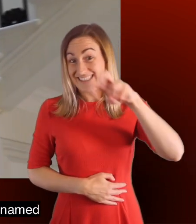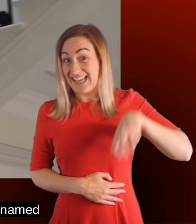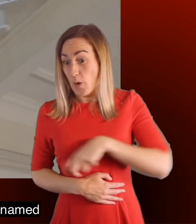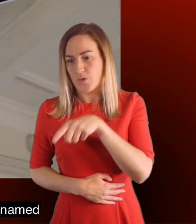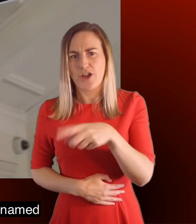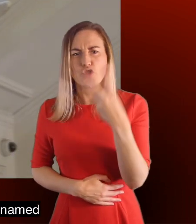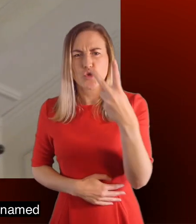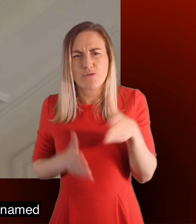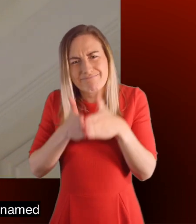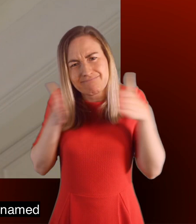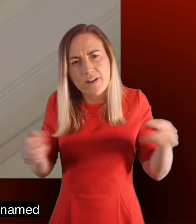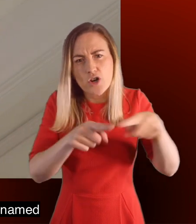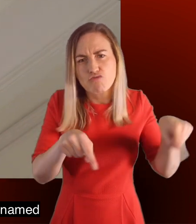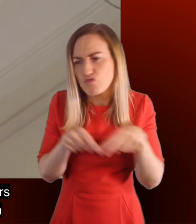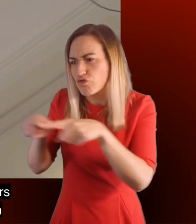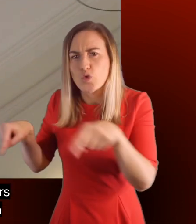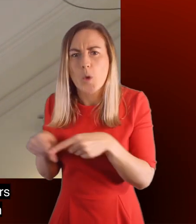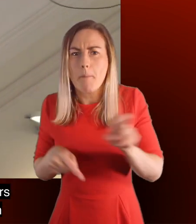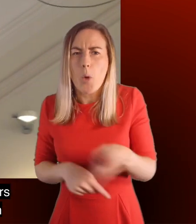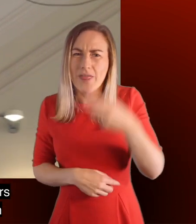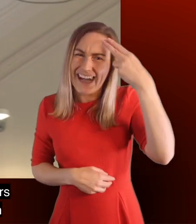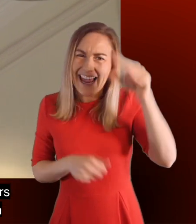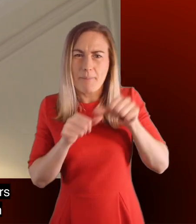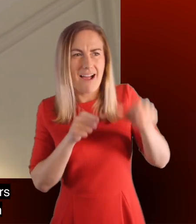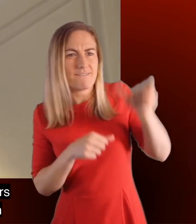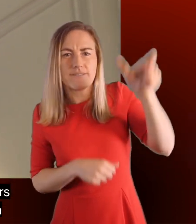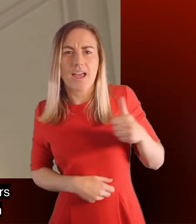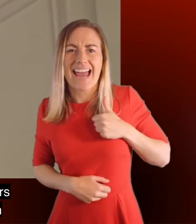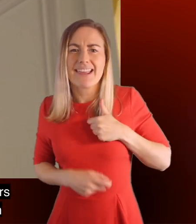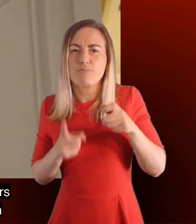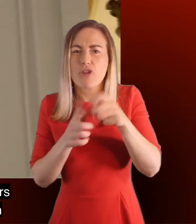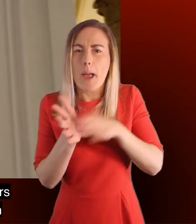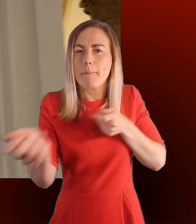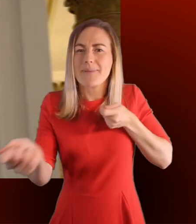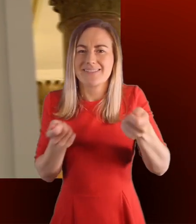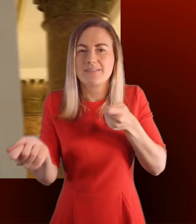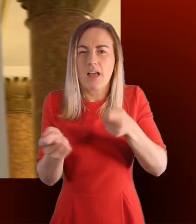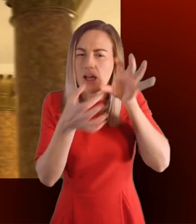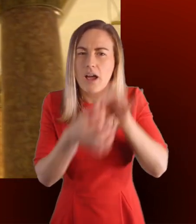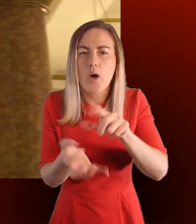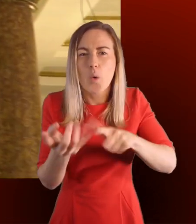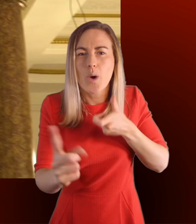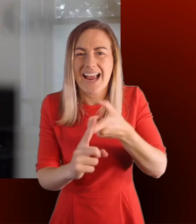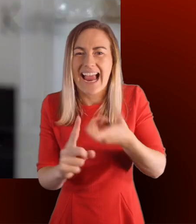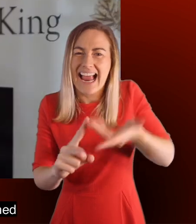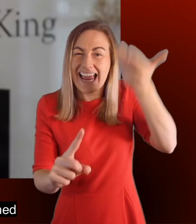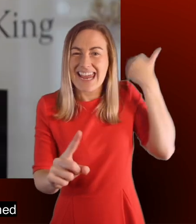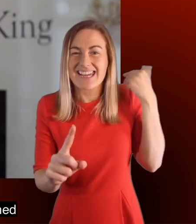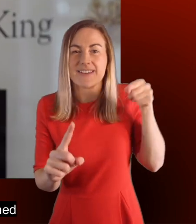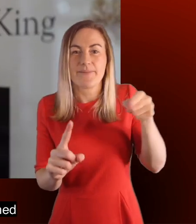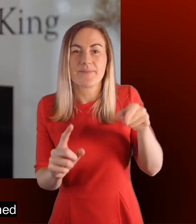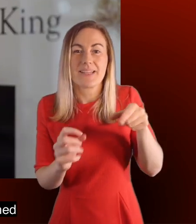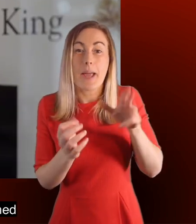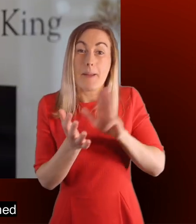find two large reception rooms named after Canadian Prime Ministers with a significant connection to the United Kingdom. The